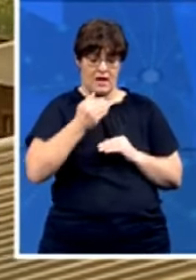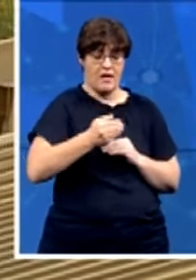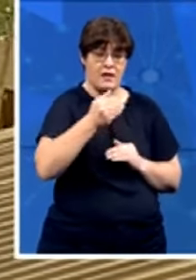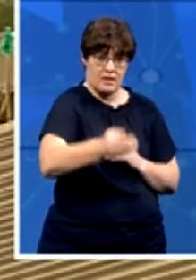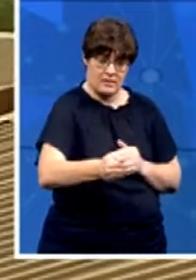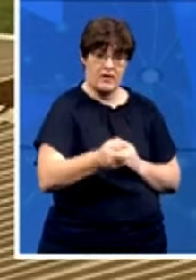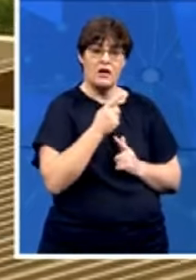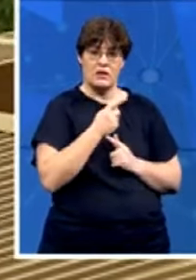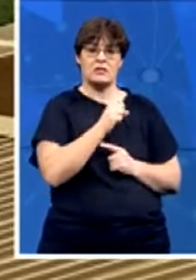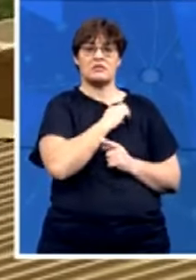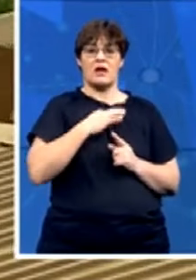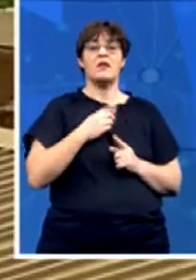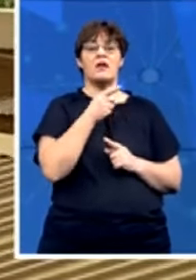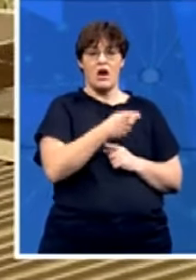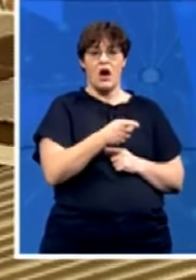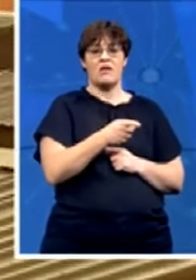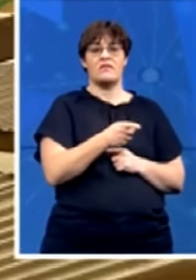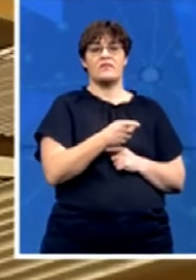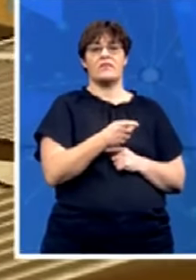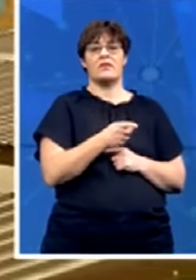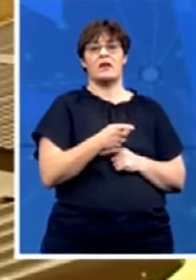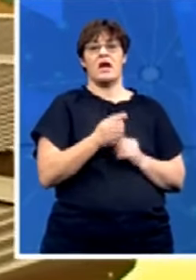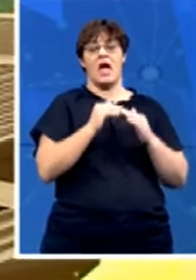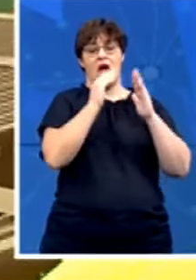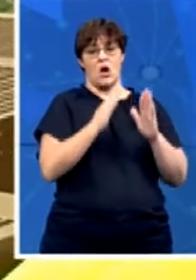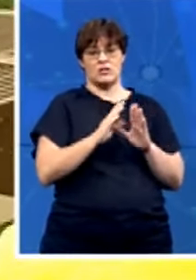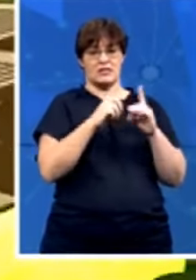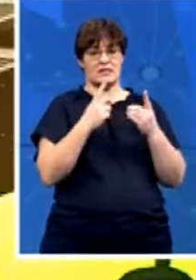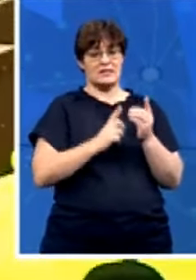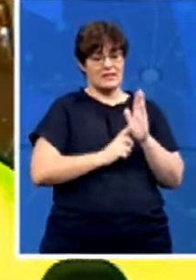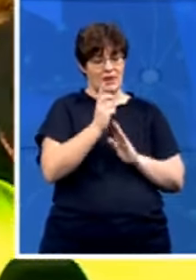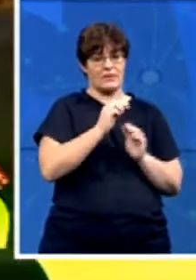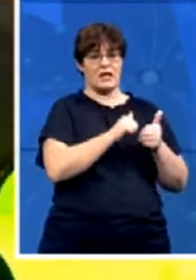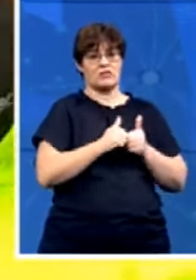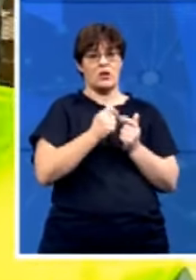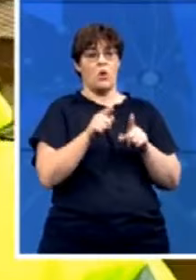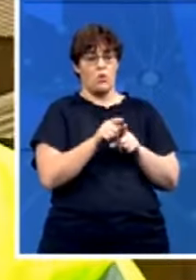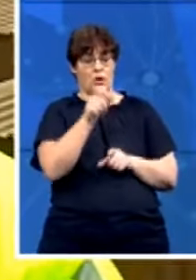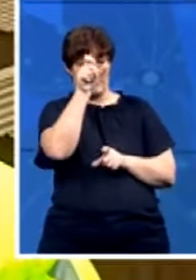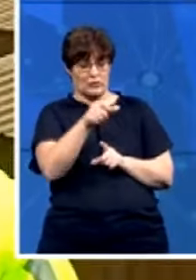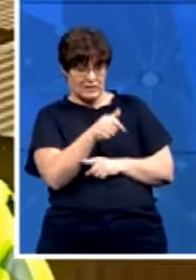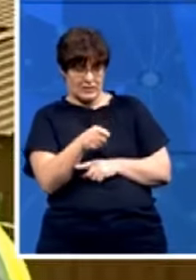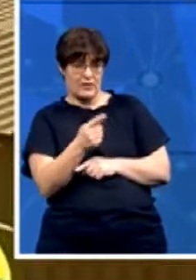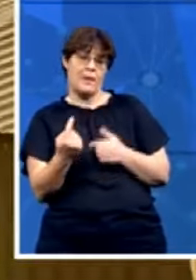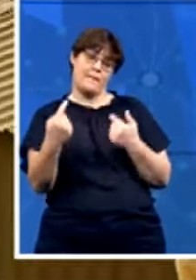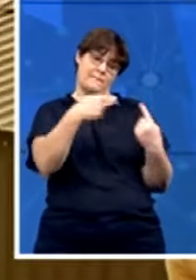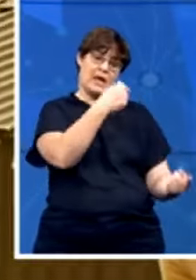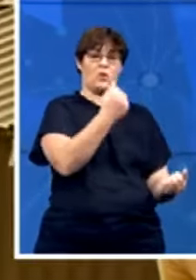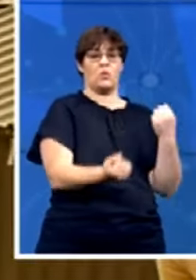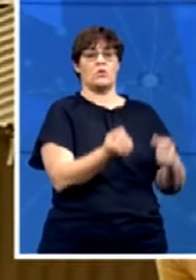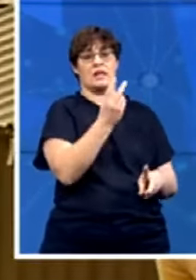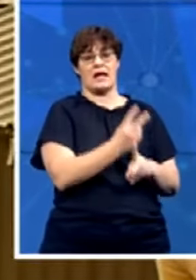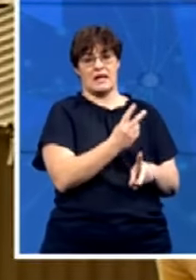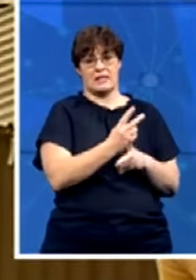agency as well as the director there of Constance Mochala now that case will be back before the court stays on the 3rd of November two